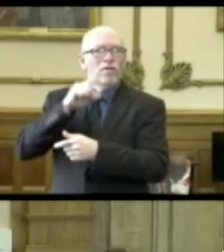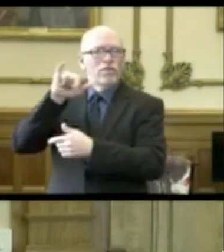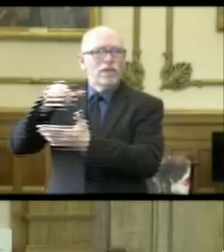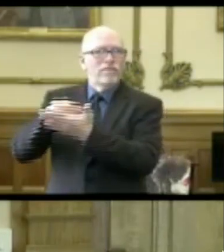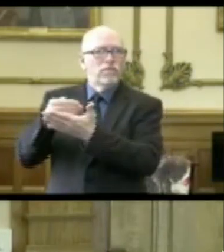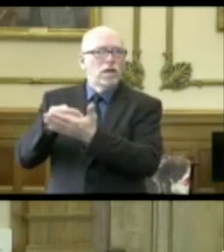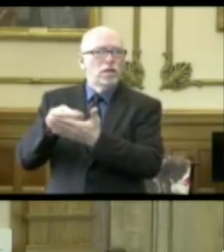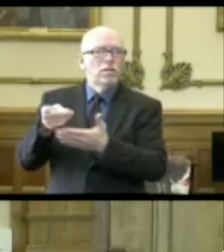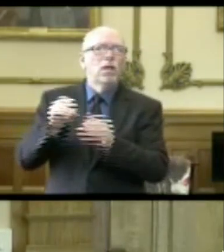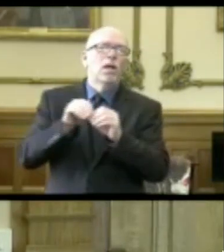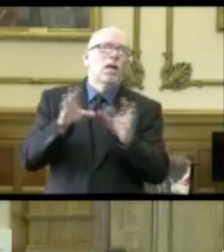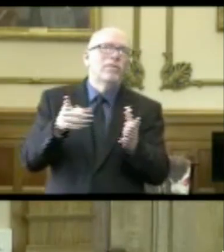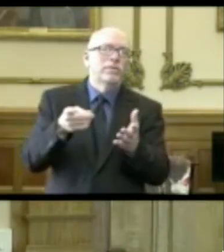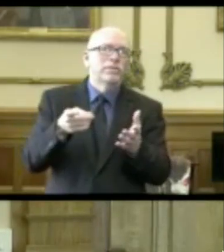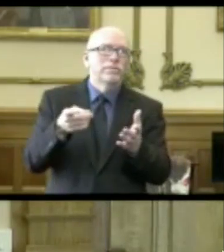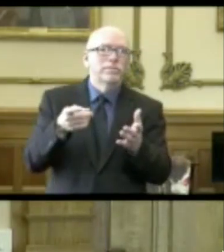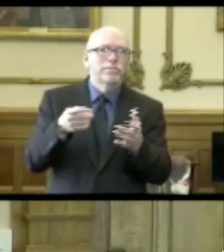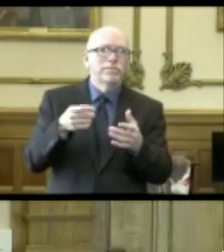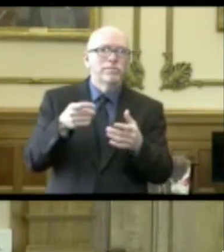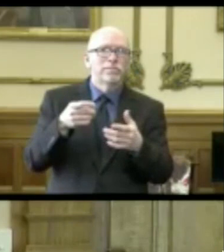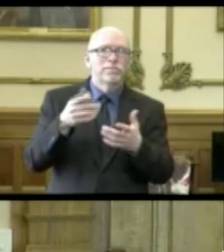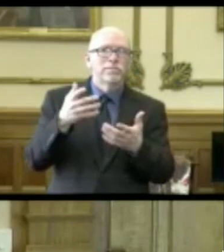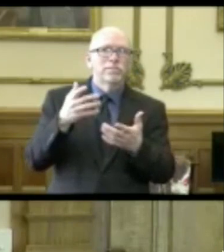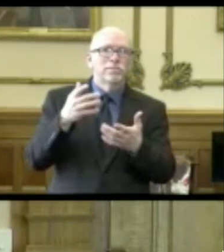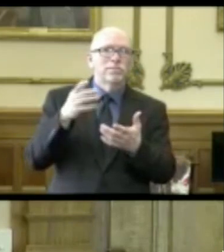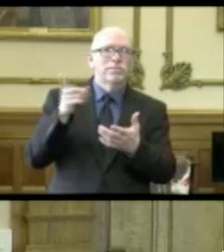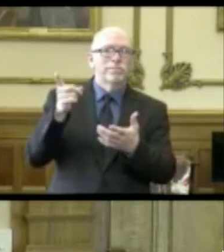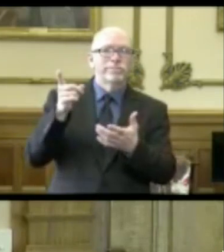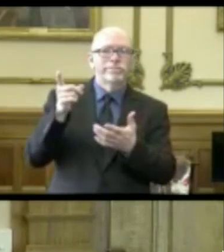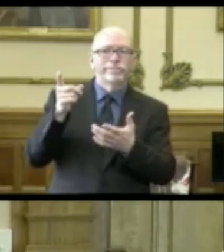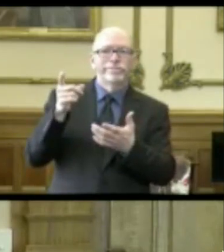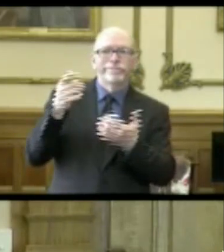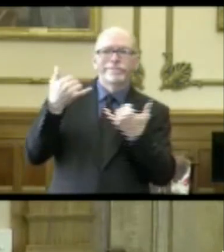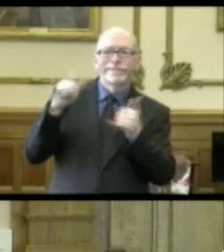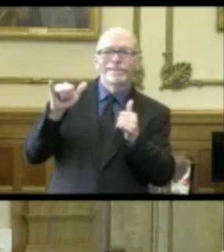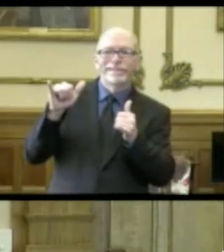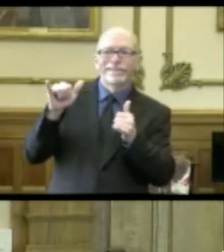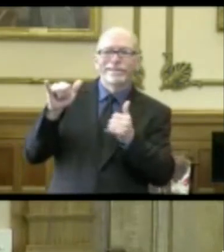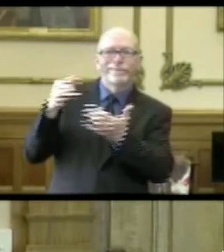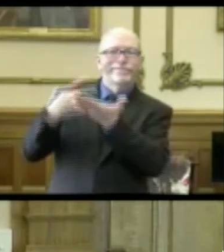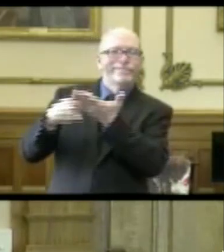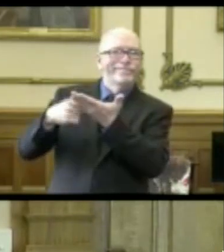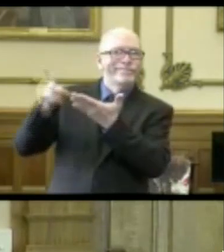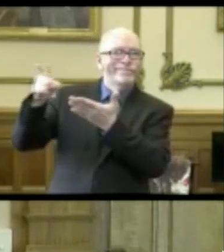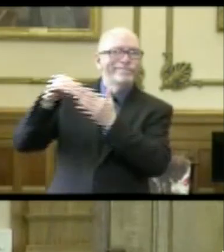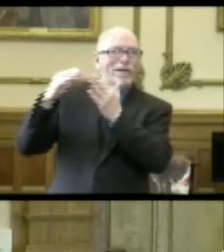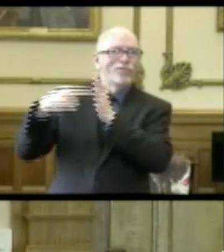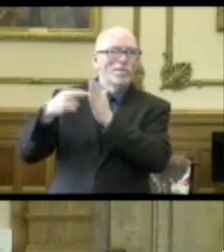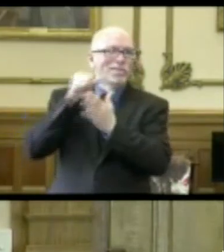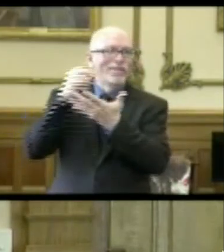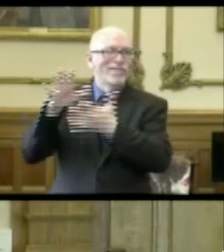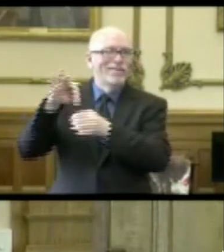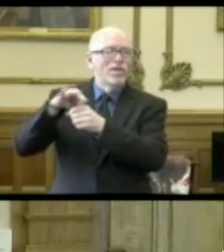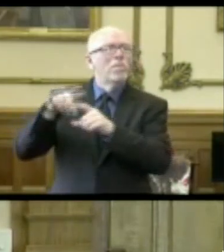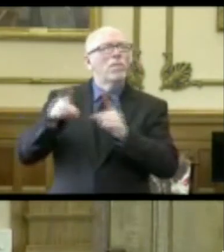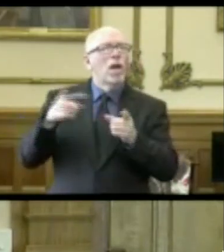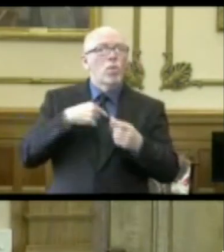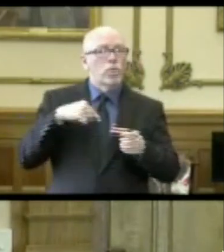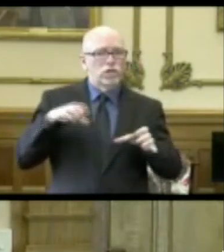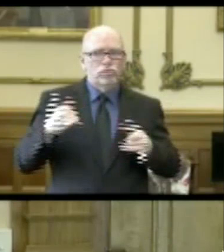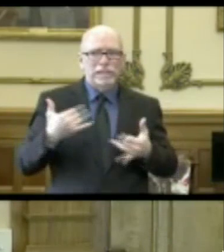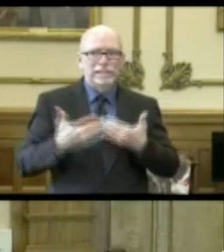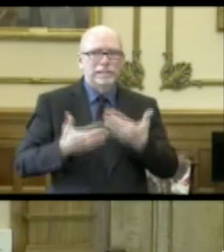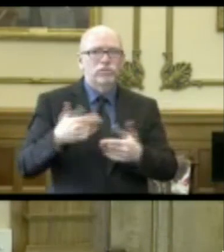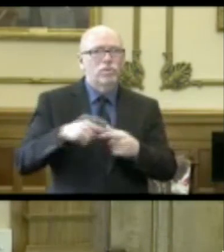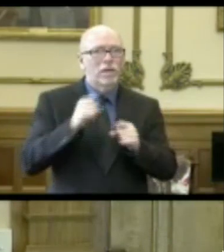funding? Obviously, the parameters are still under discussion, but what are we doing now to make sure we